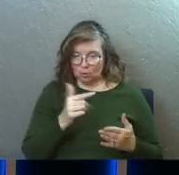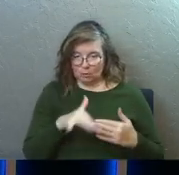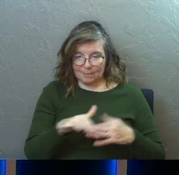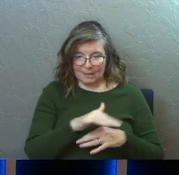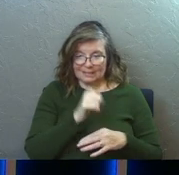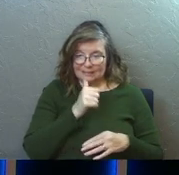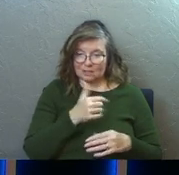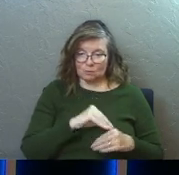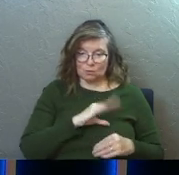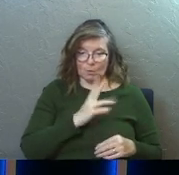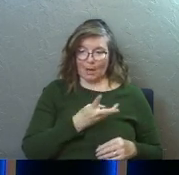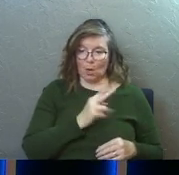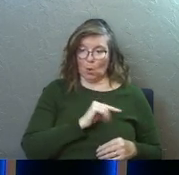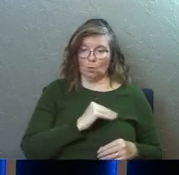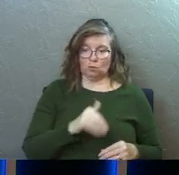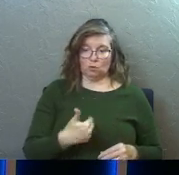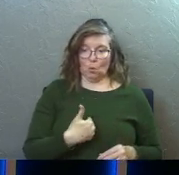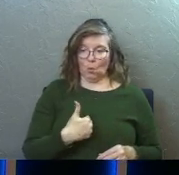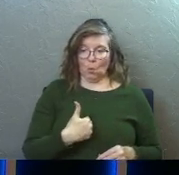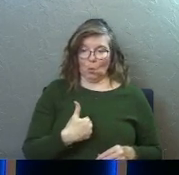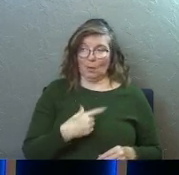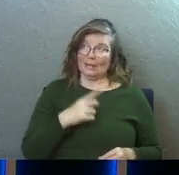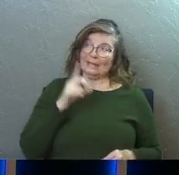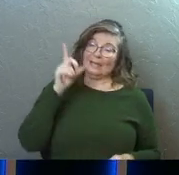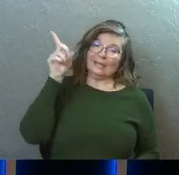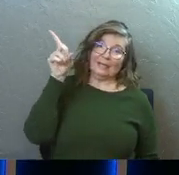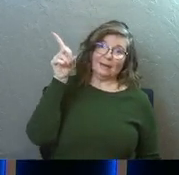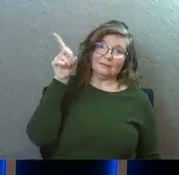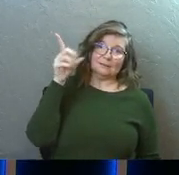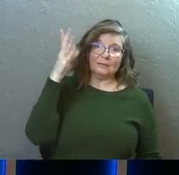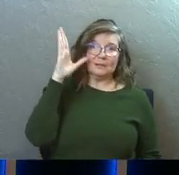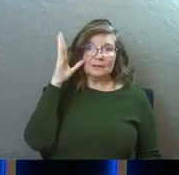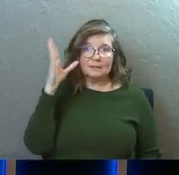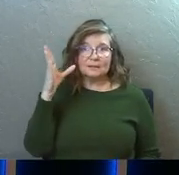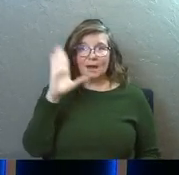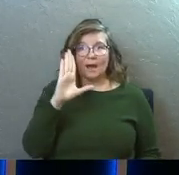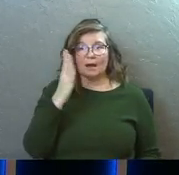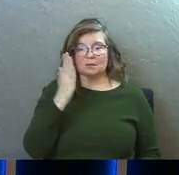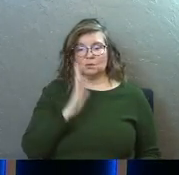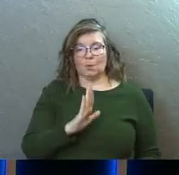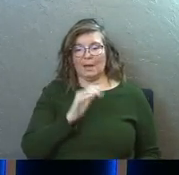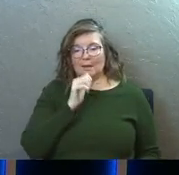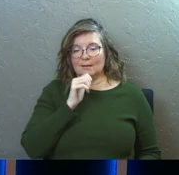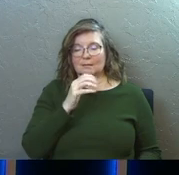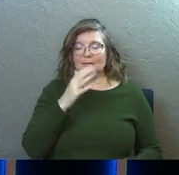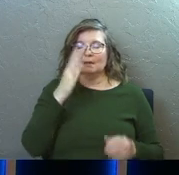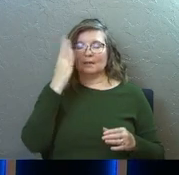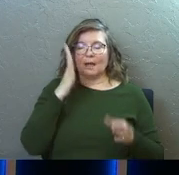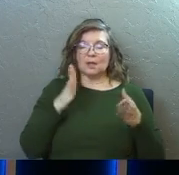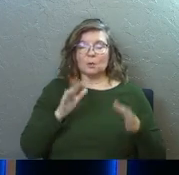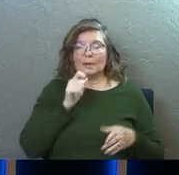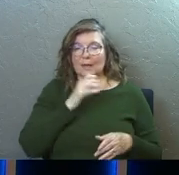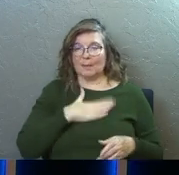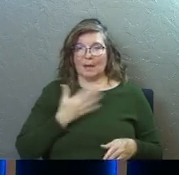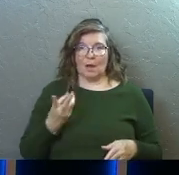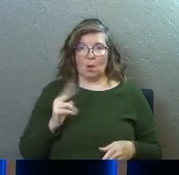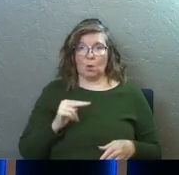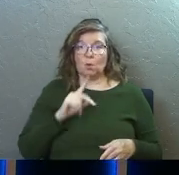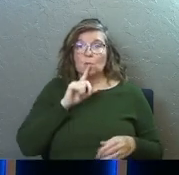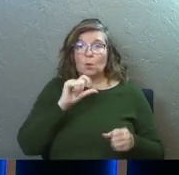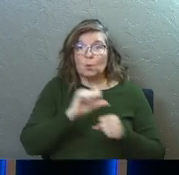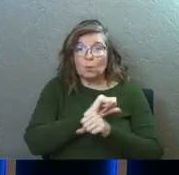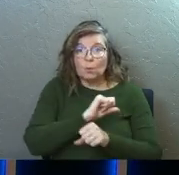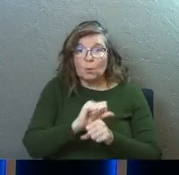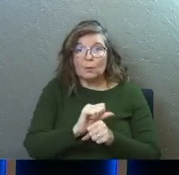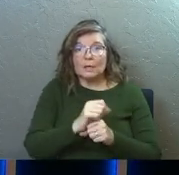soul. He does. It's God's way, not my own. Real rest is done God's